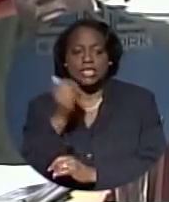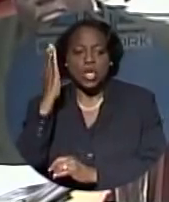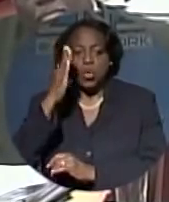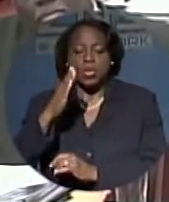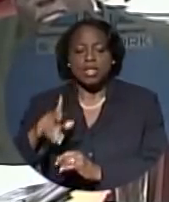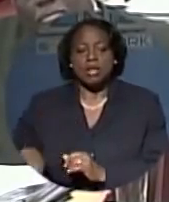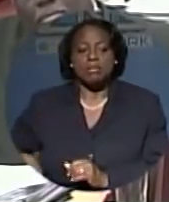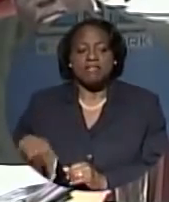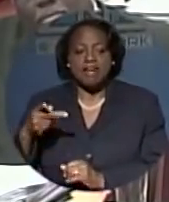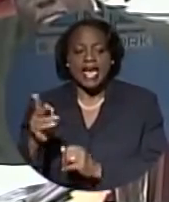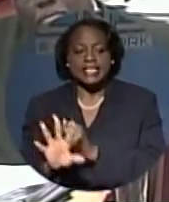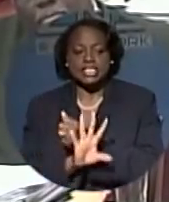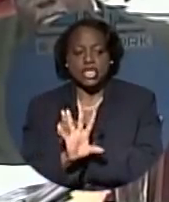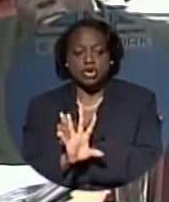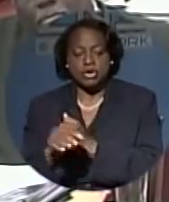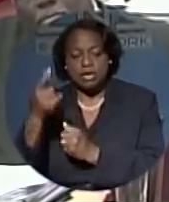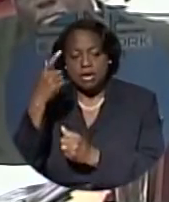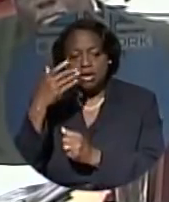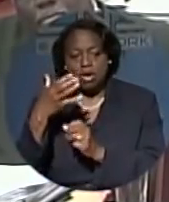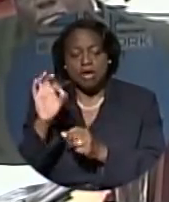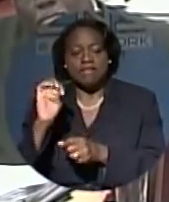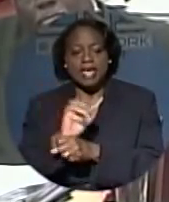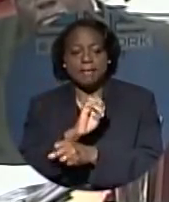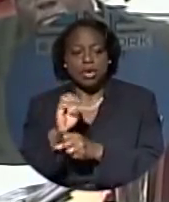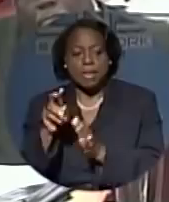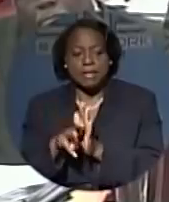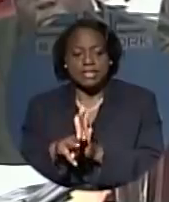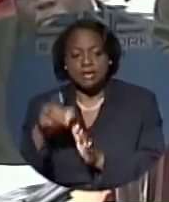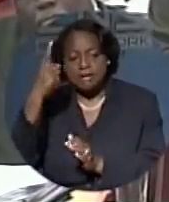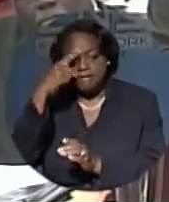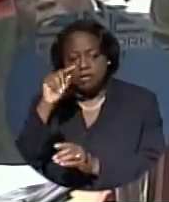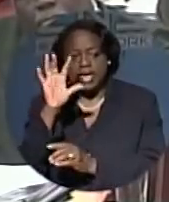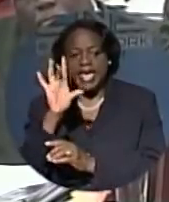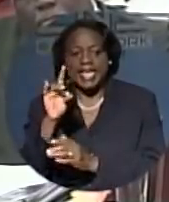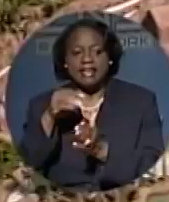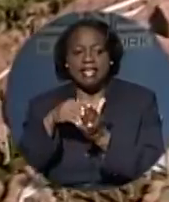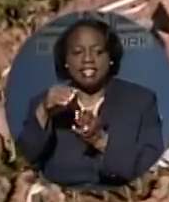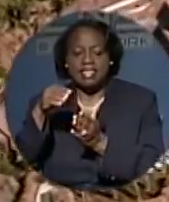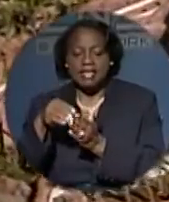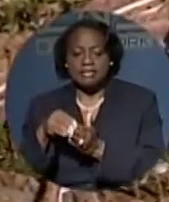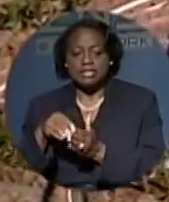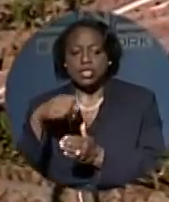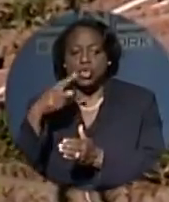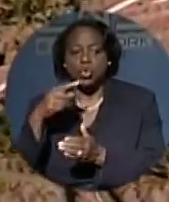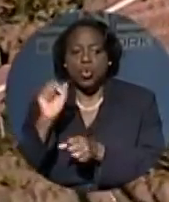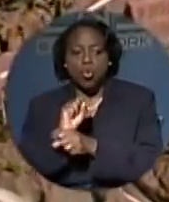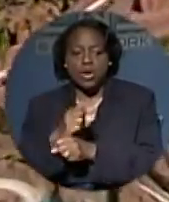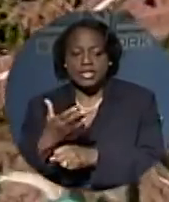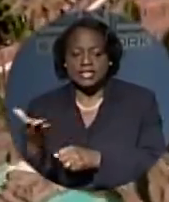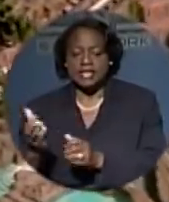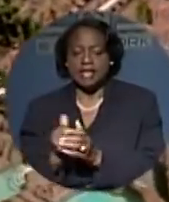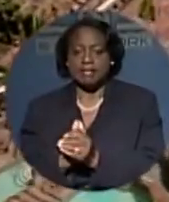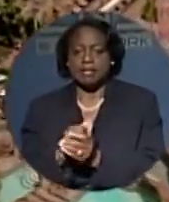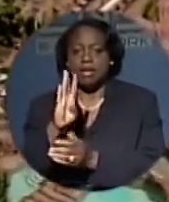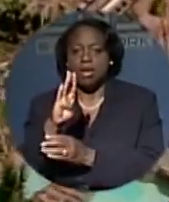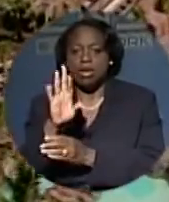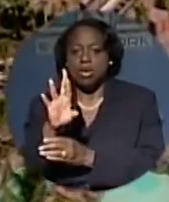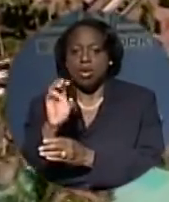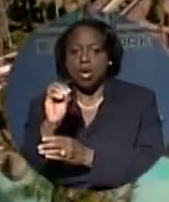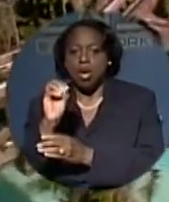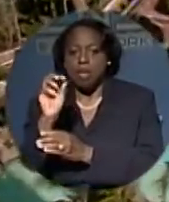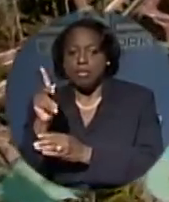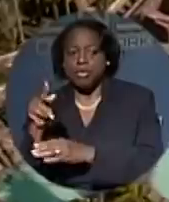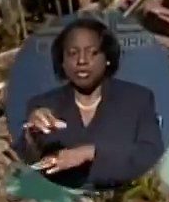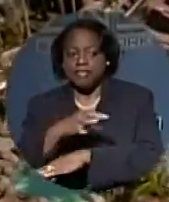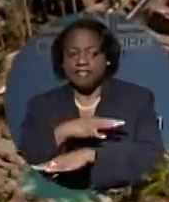security of employment for the 8,000 Bahamians employed there. As mentioned, Brookfield Asset Management,